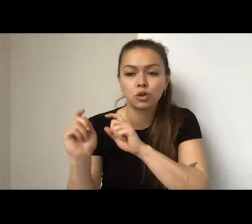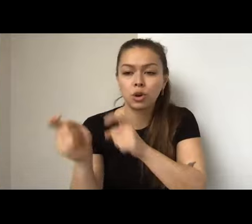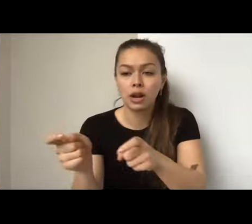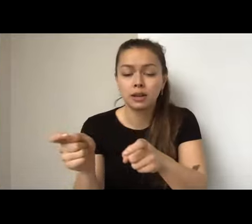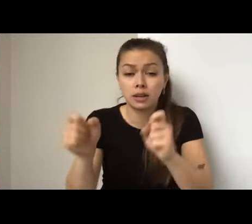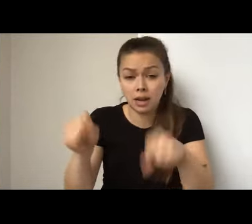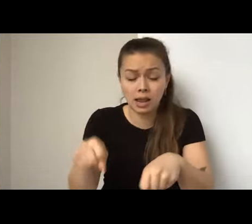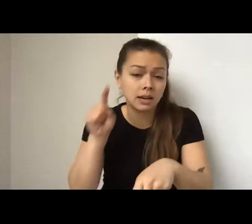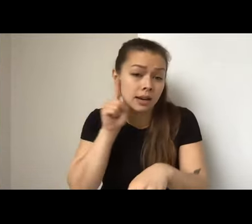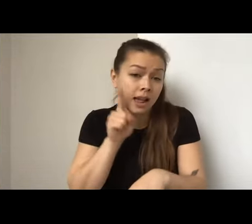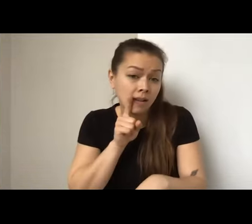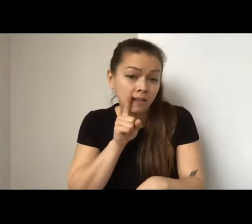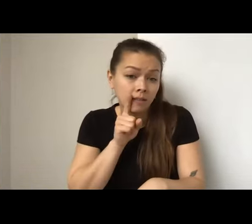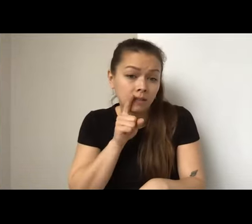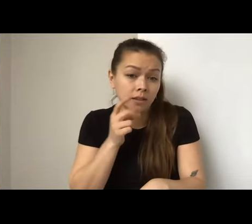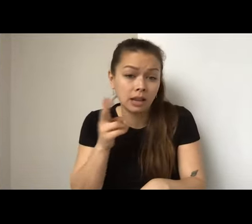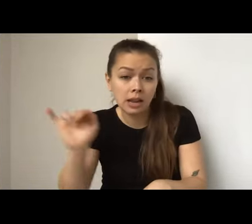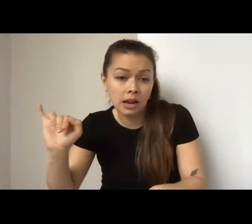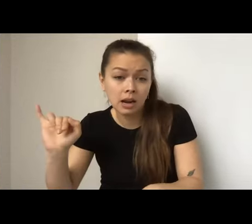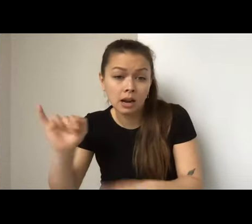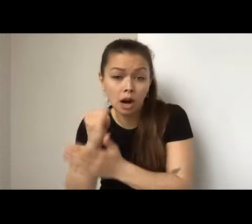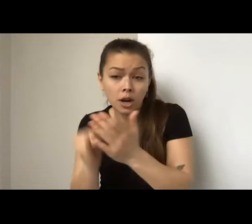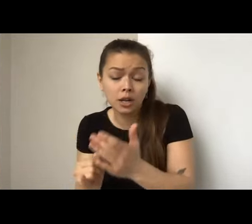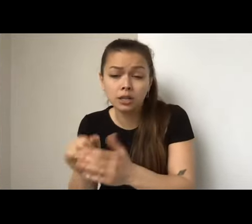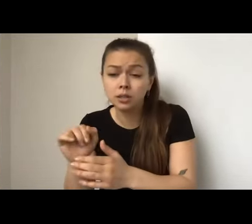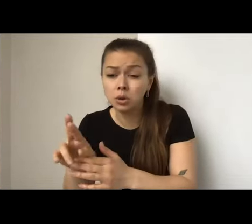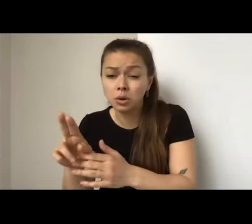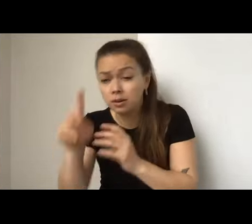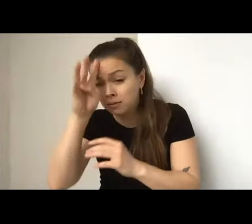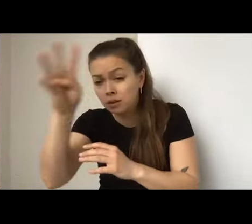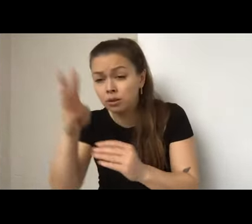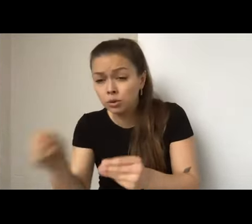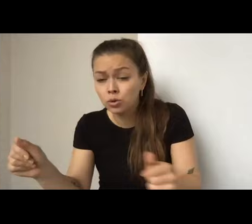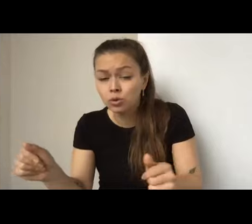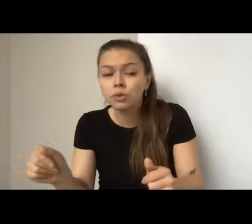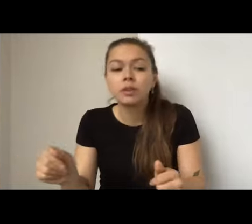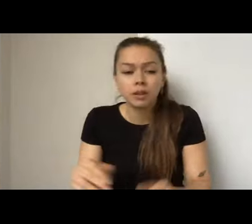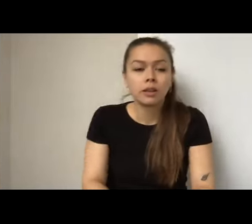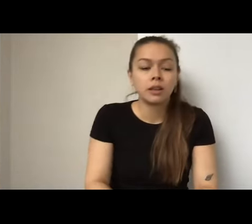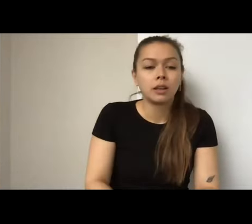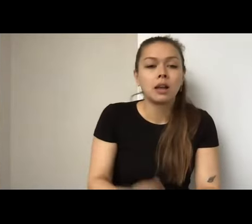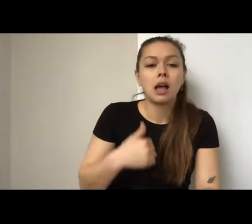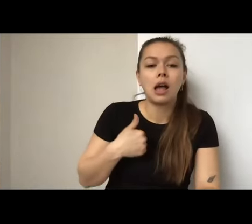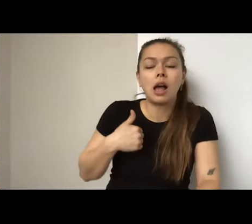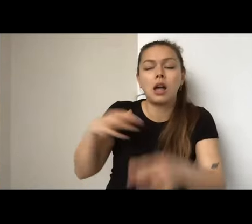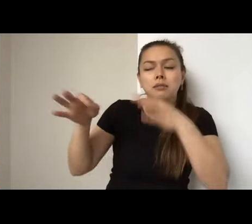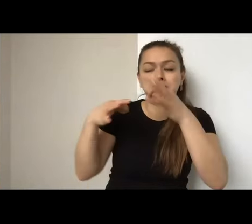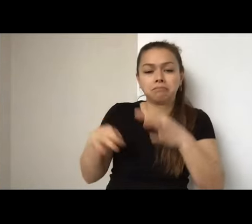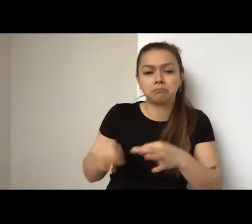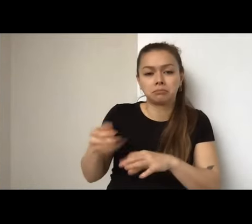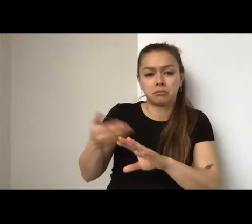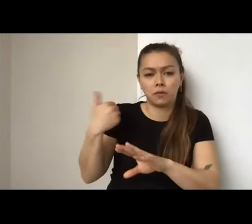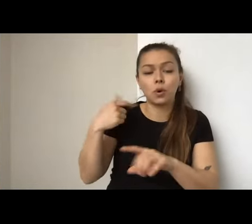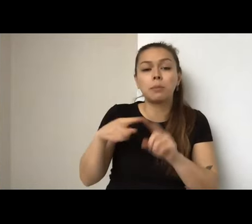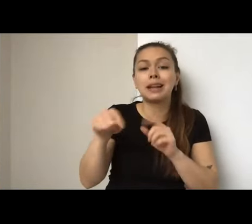it be applied for organizations wanting to create solutions? So as I kind of alluded to in, um, my comment, the accessibility grant itself is